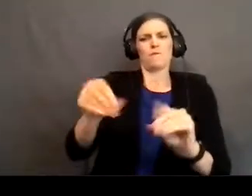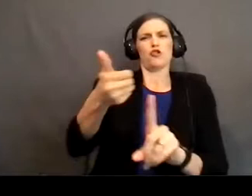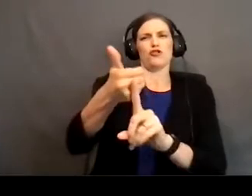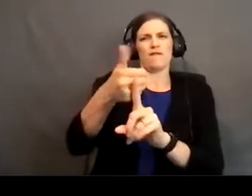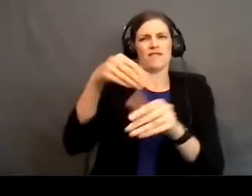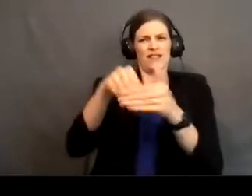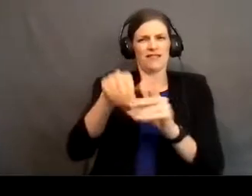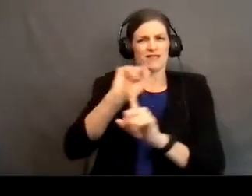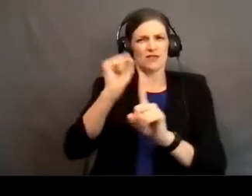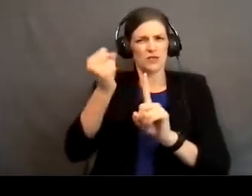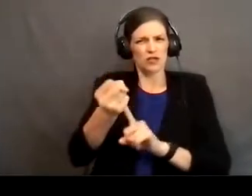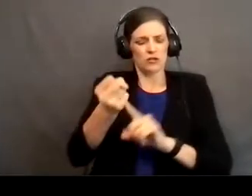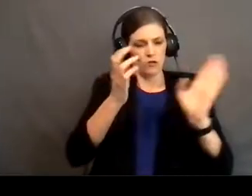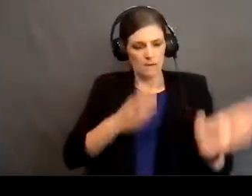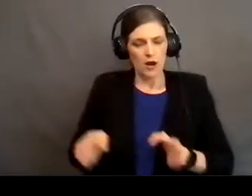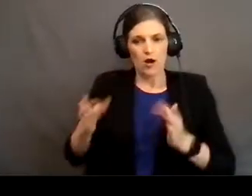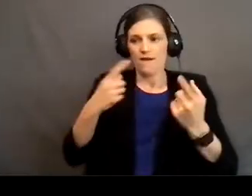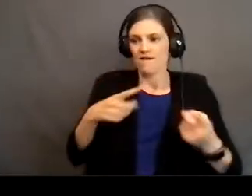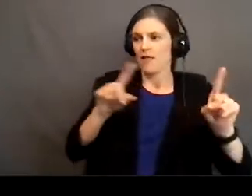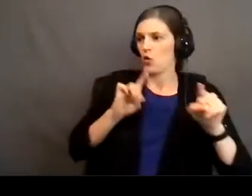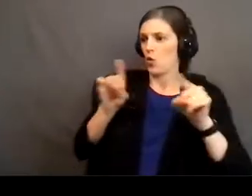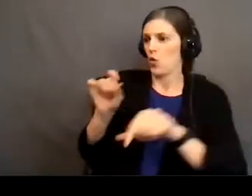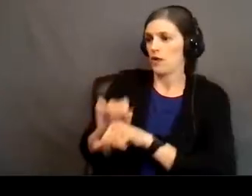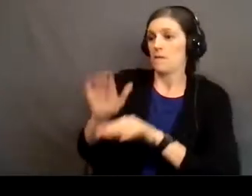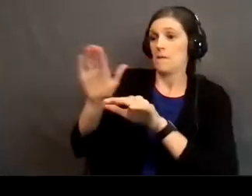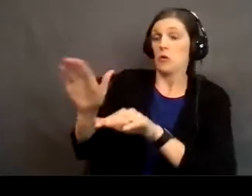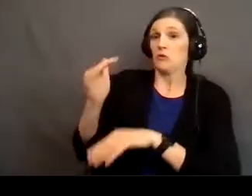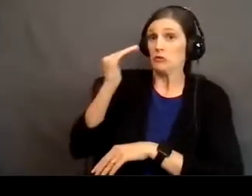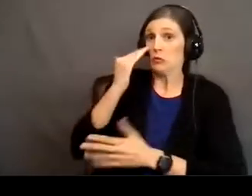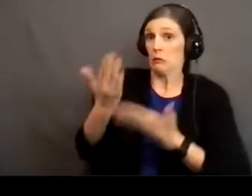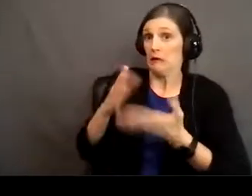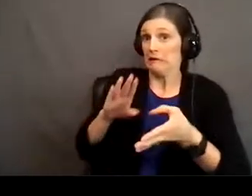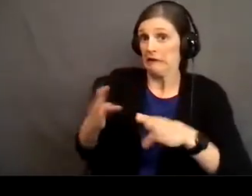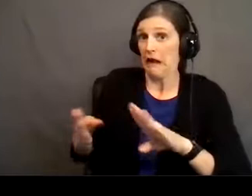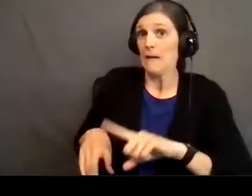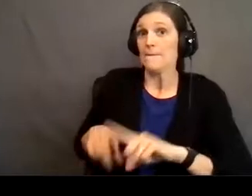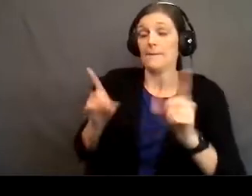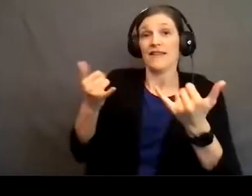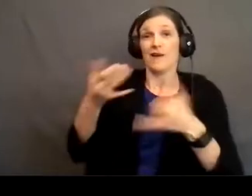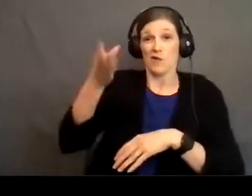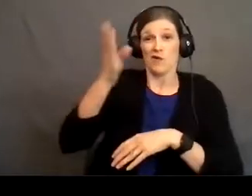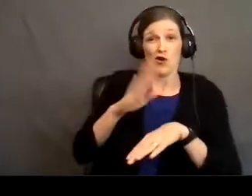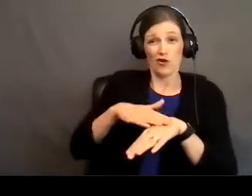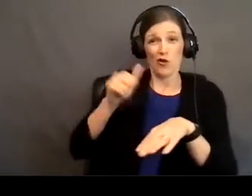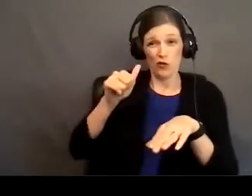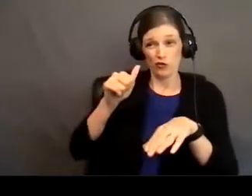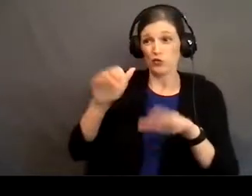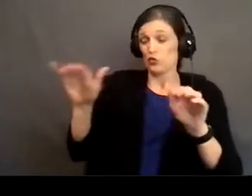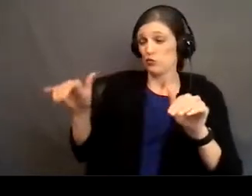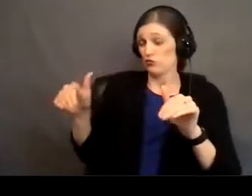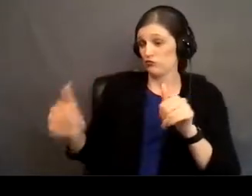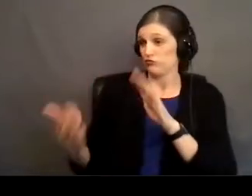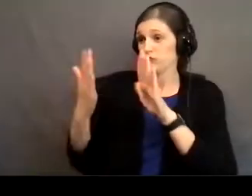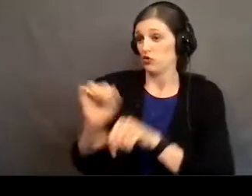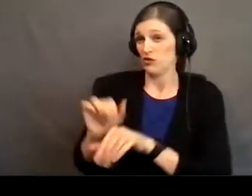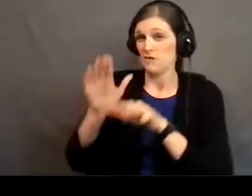preparing. Finally, you go to this mountain. You know you might die if you approach this mountain. But now God calls you to go before the mountain, and you